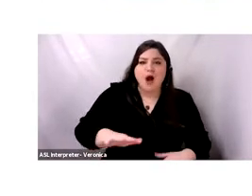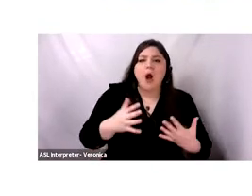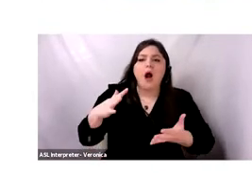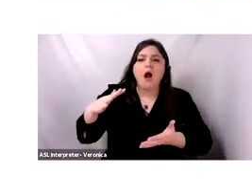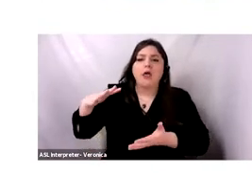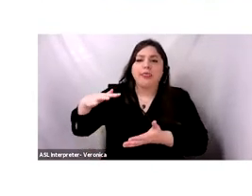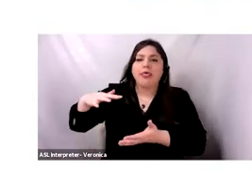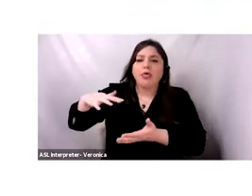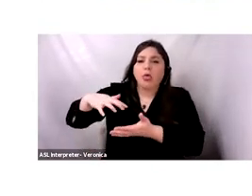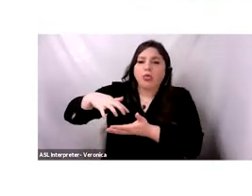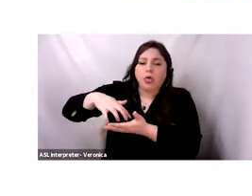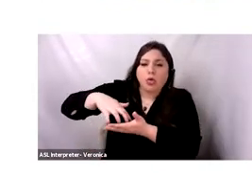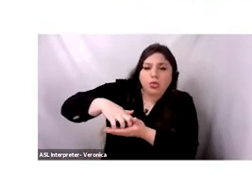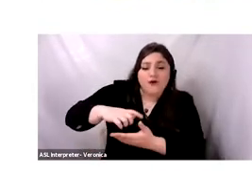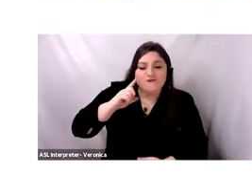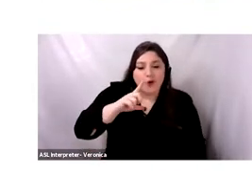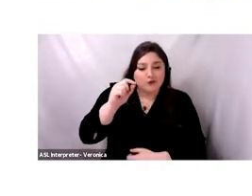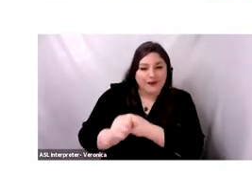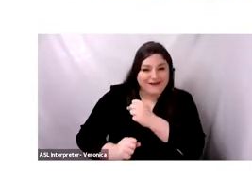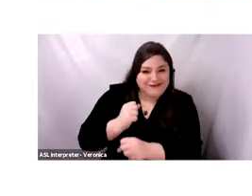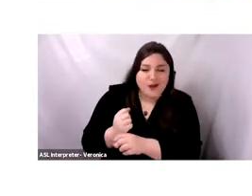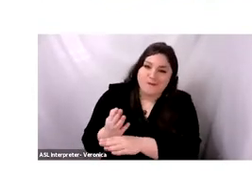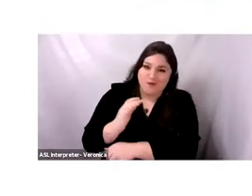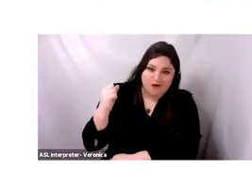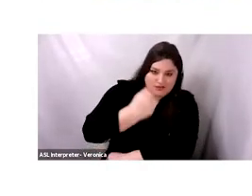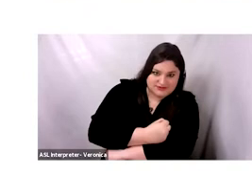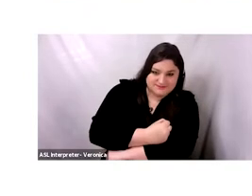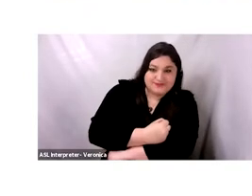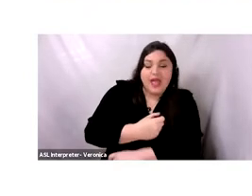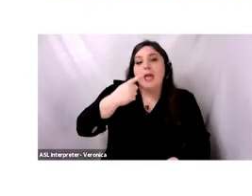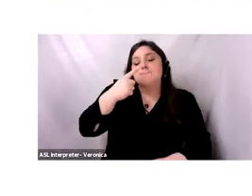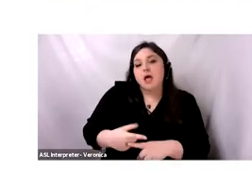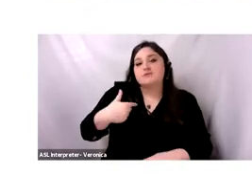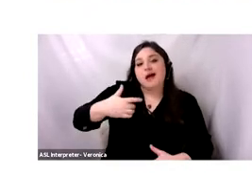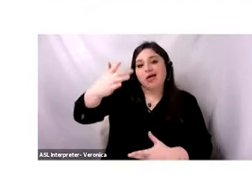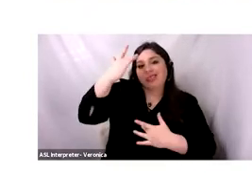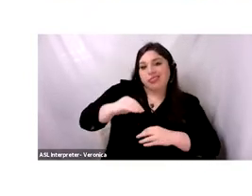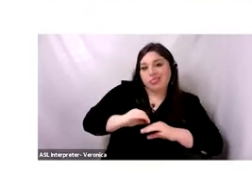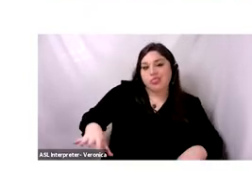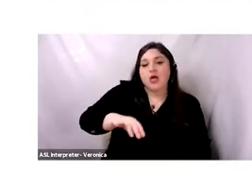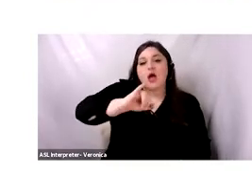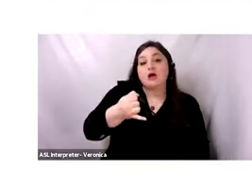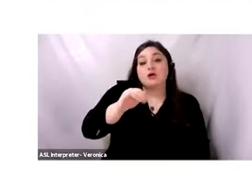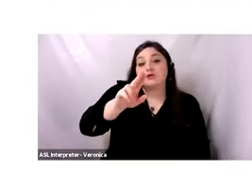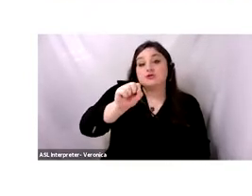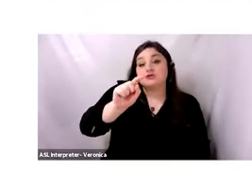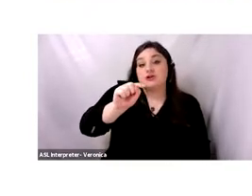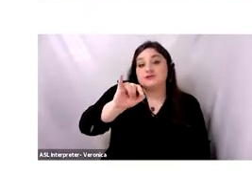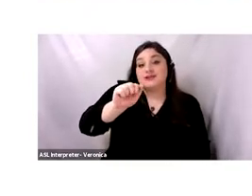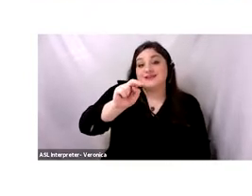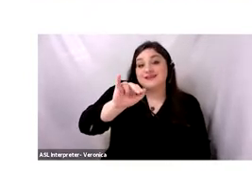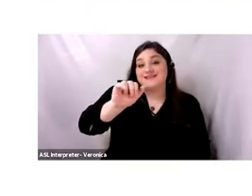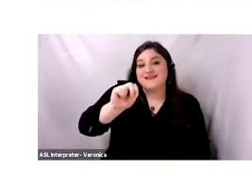period coincided with what we call the Justinian plague, one of the first pandemics that killed 40%